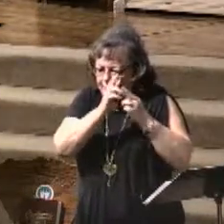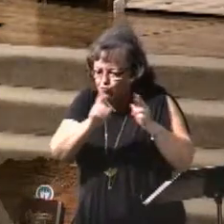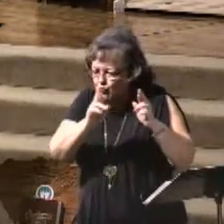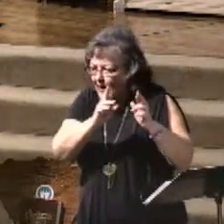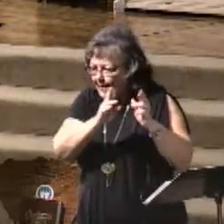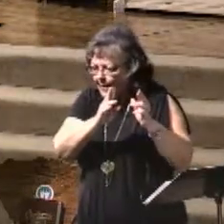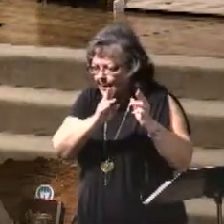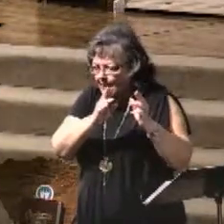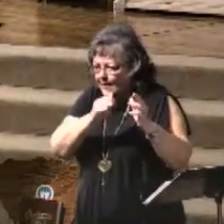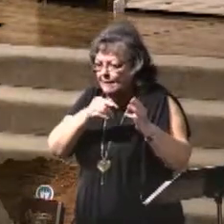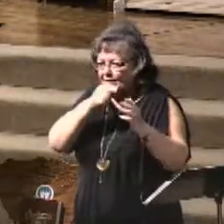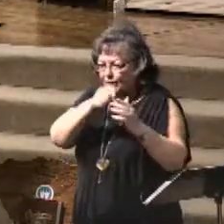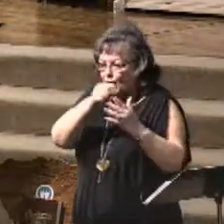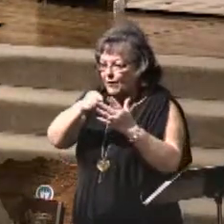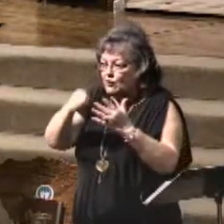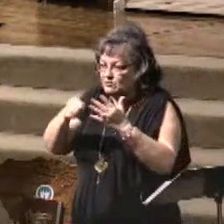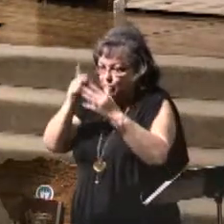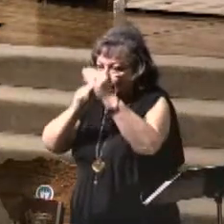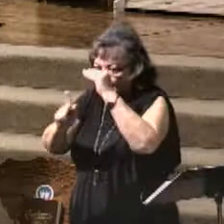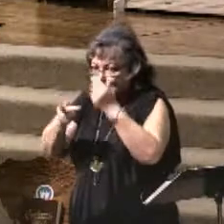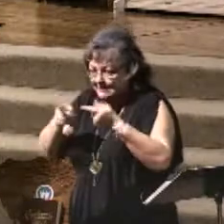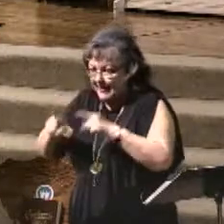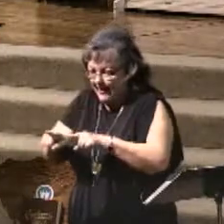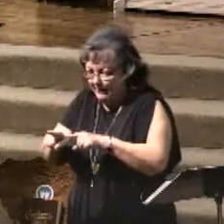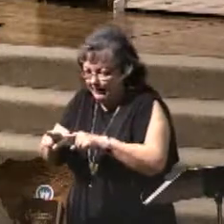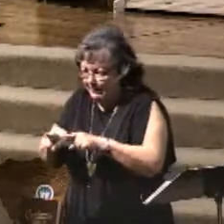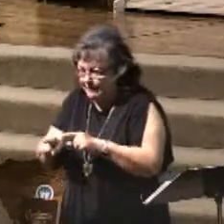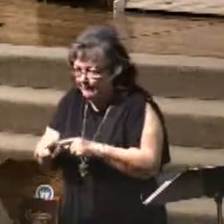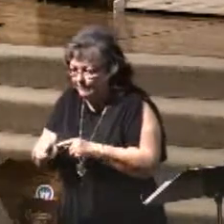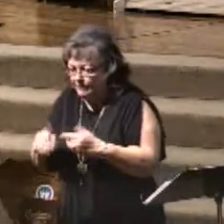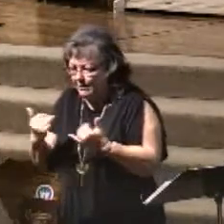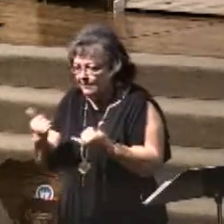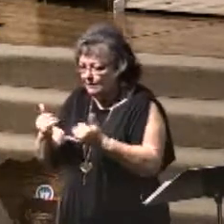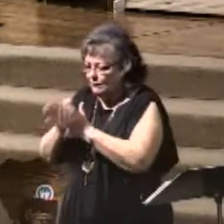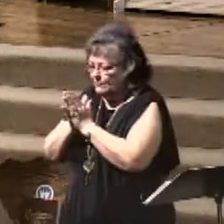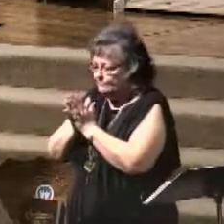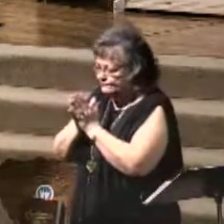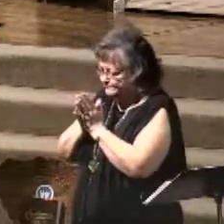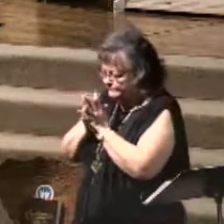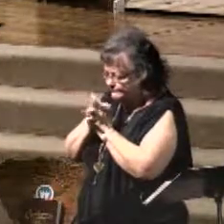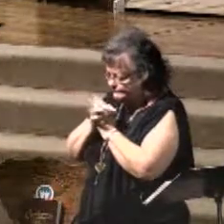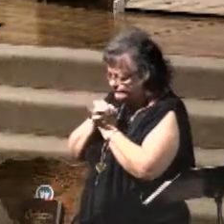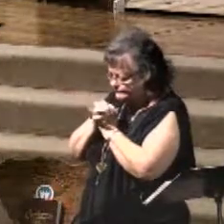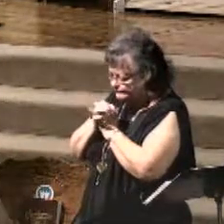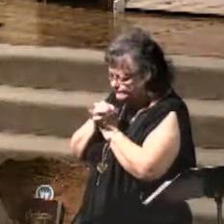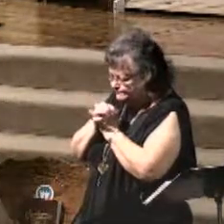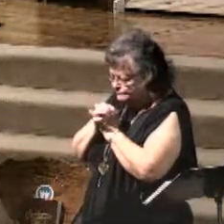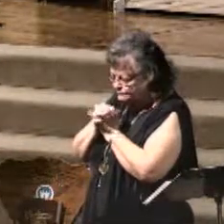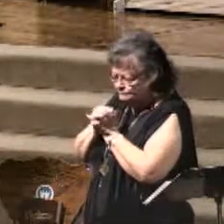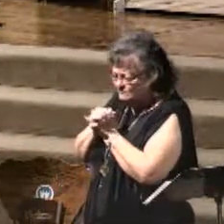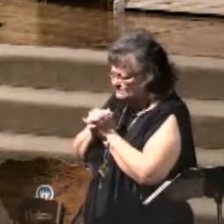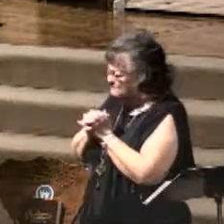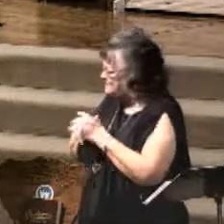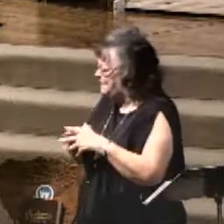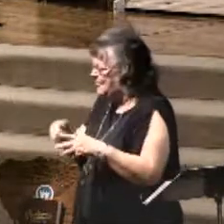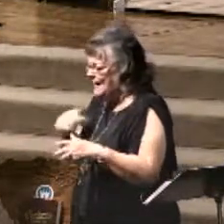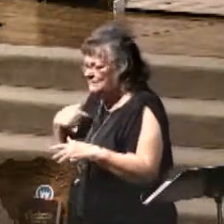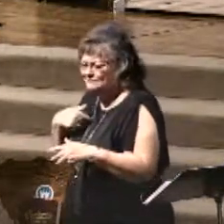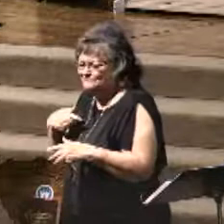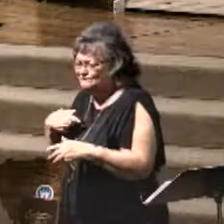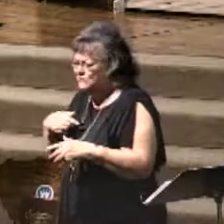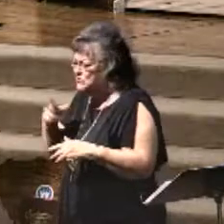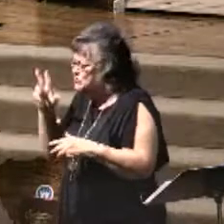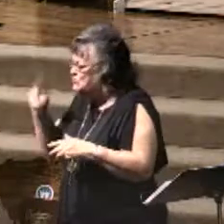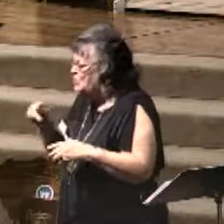Let's go to the Lord in prayer before we look in Revelation 6. Heavenly Father, I get no joy out of preaching this message at all.